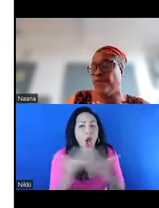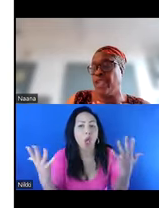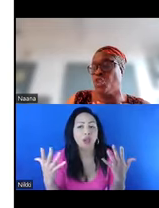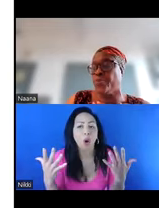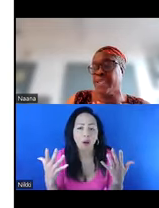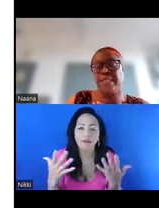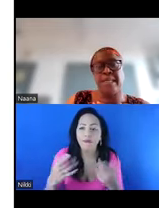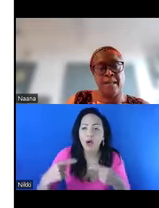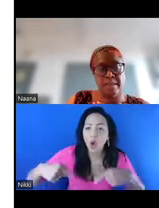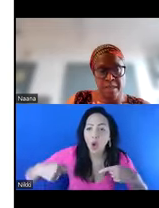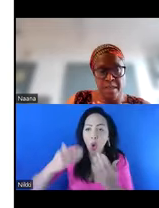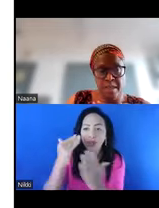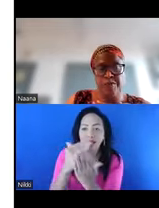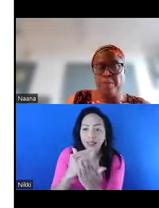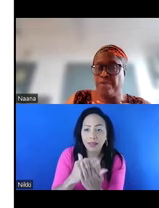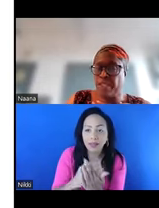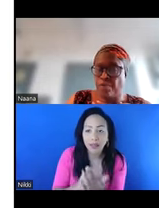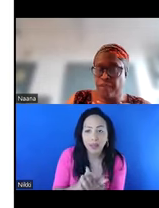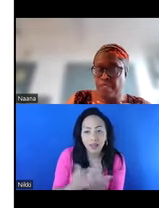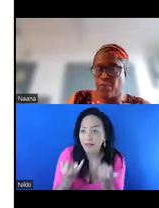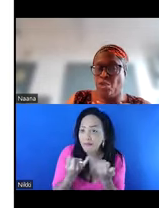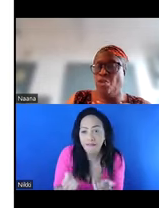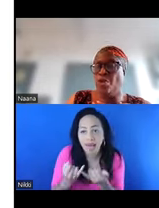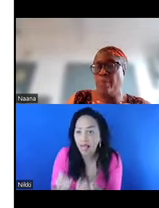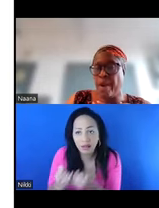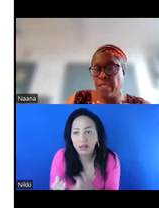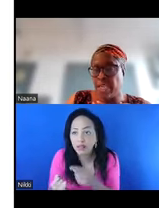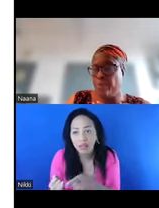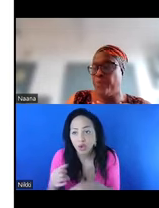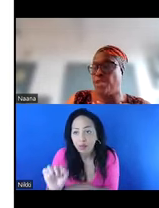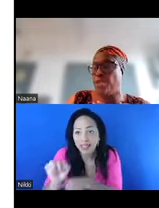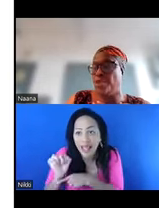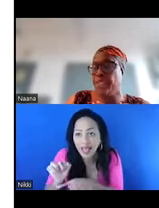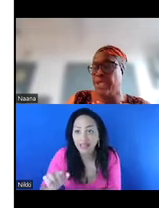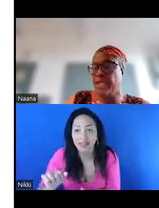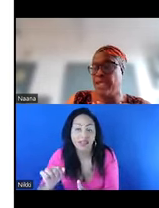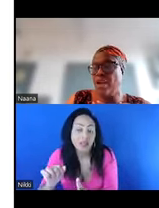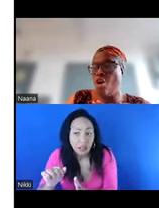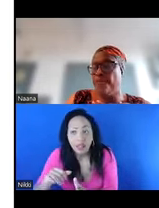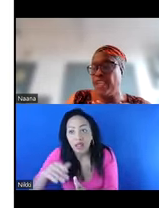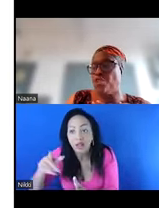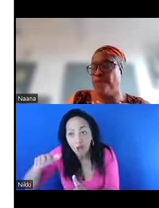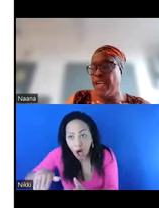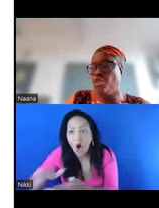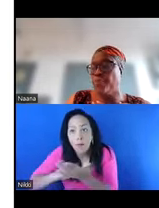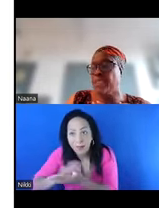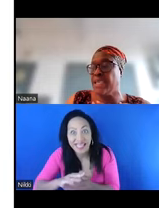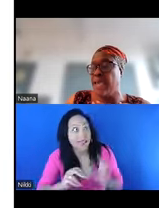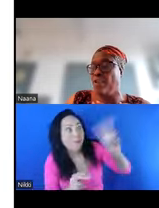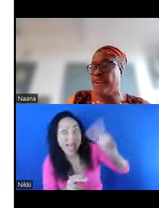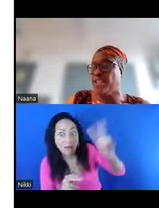offense of failing to protect a girl from the risk of FGM. So parents can be prosecuted. Offense of